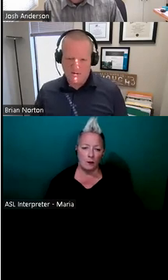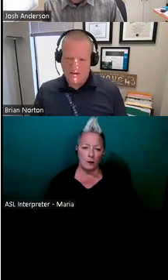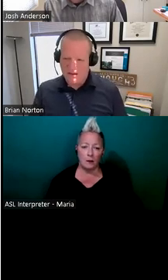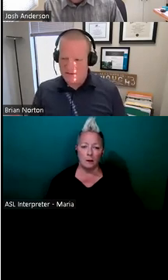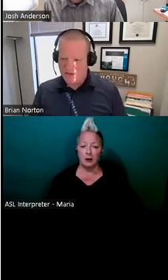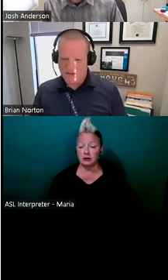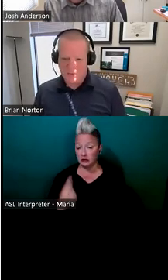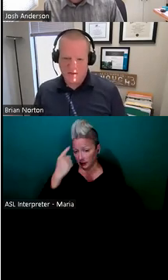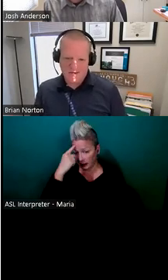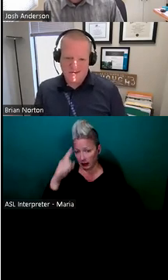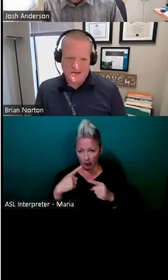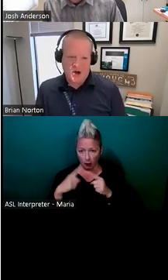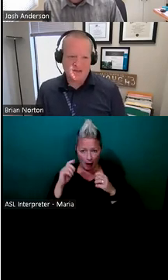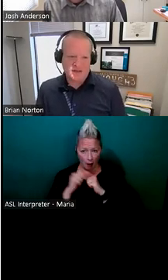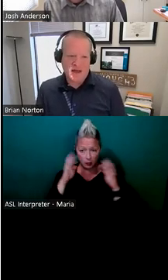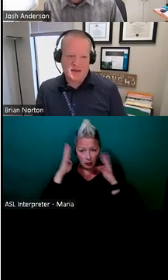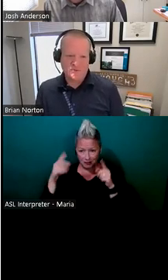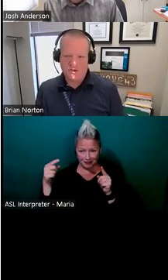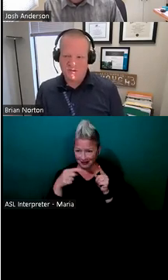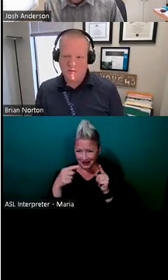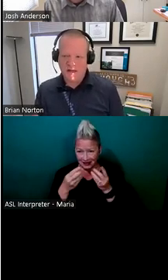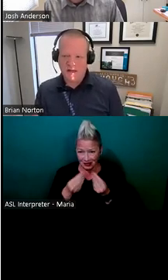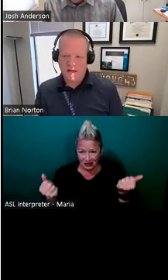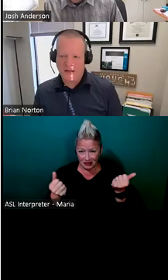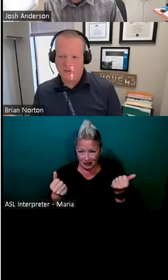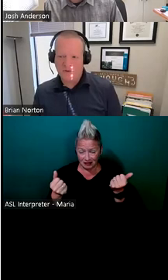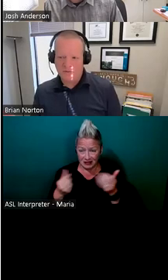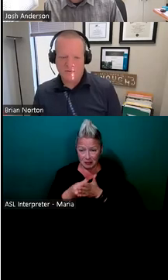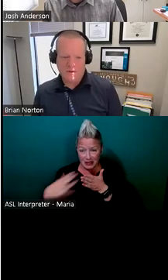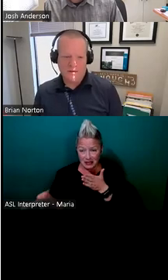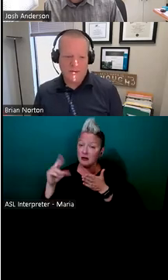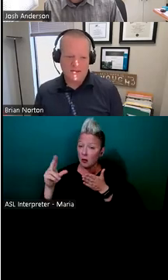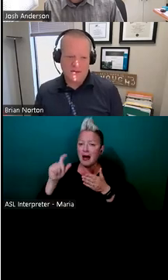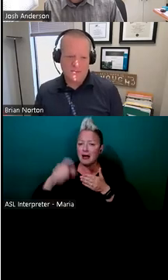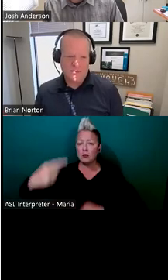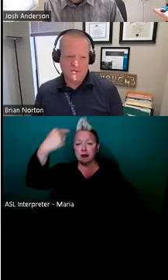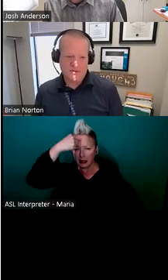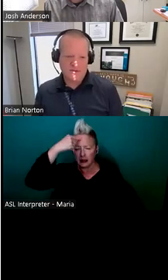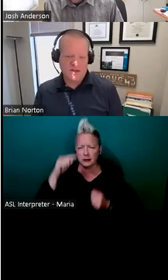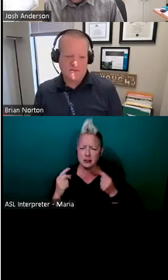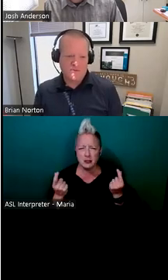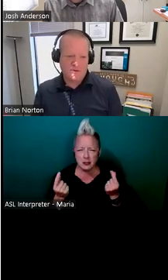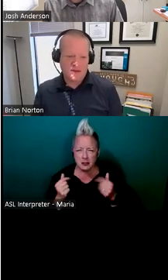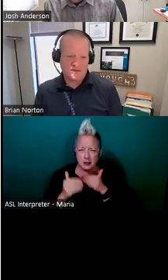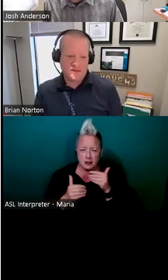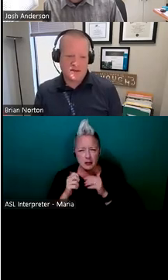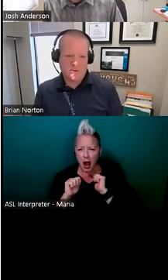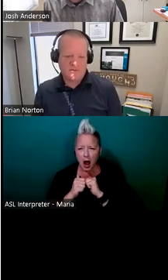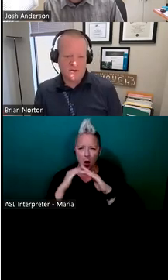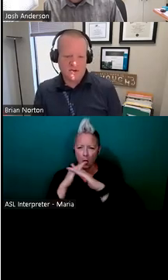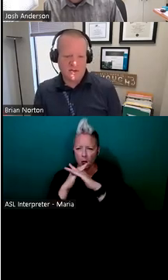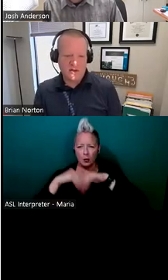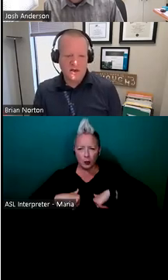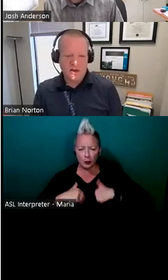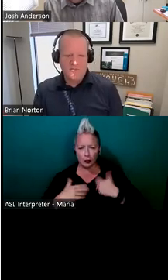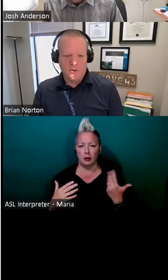scenarios, again, to Josh's point, this didn't cost a lot. It was just a lot to think through, um, based on that person's need for things that could help